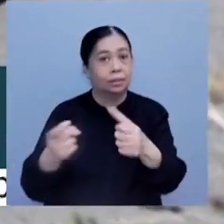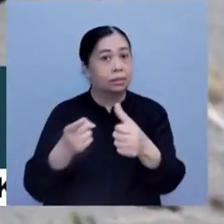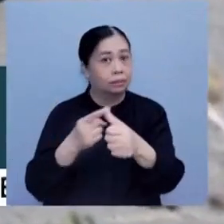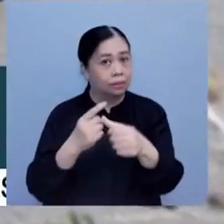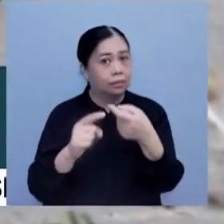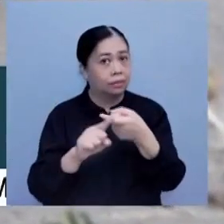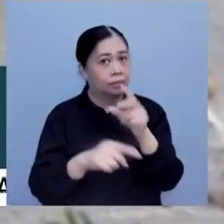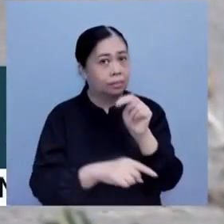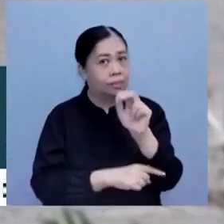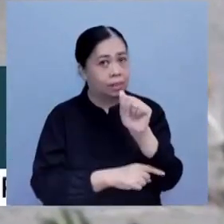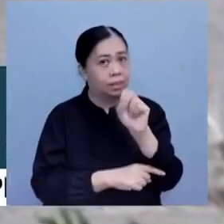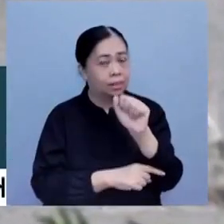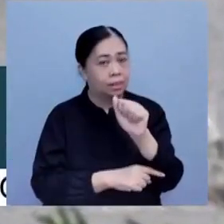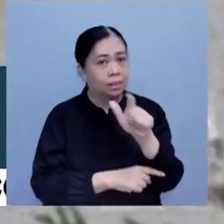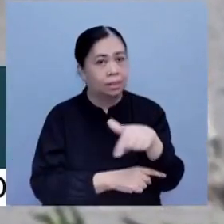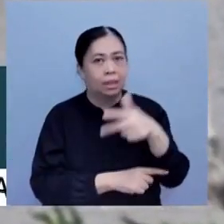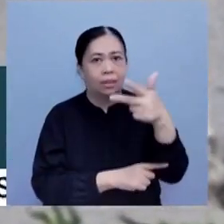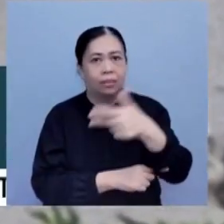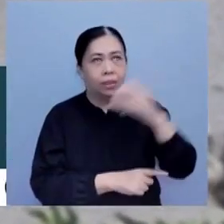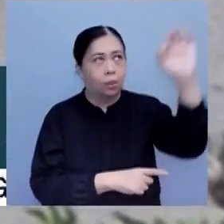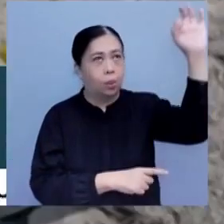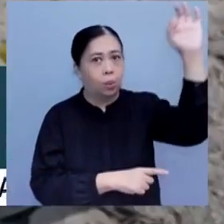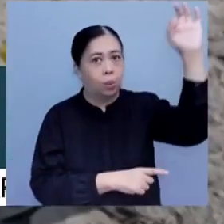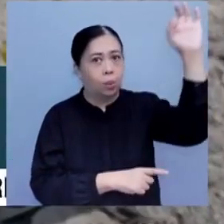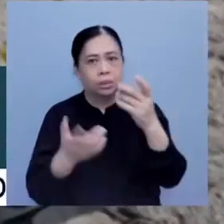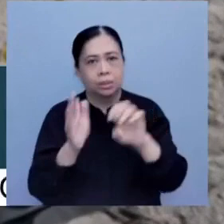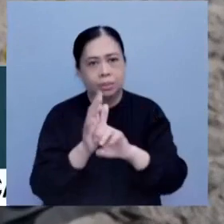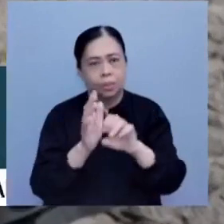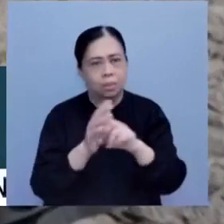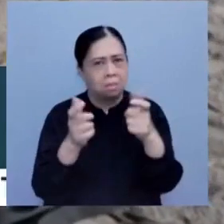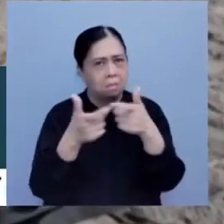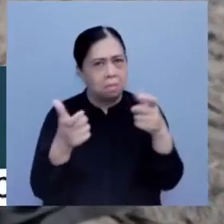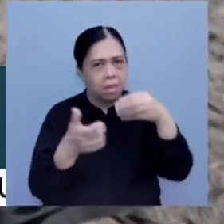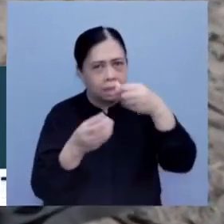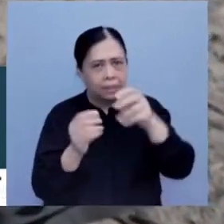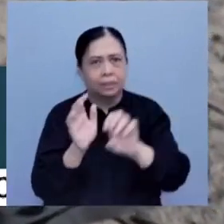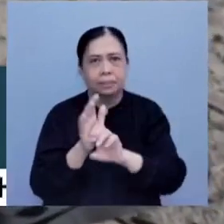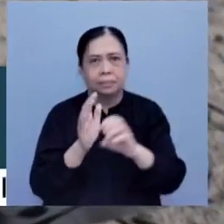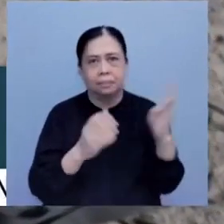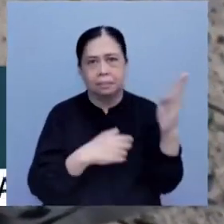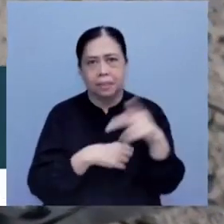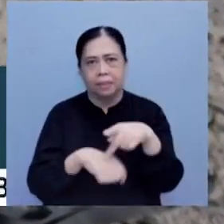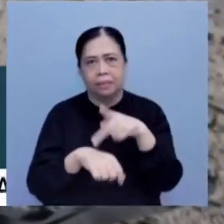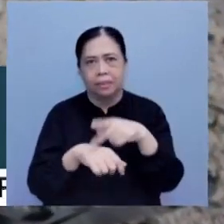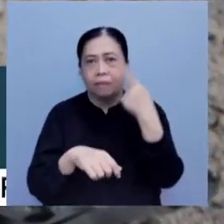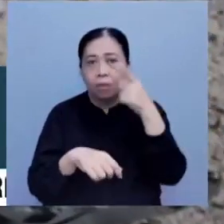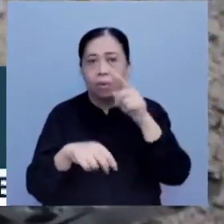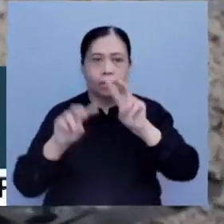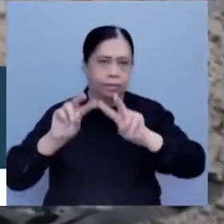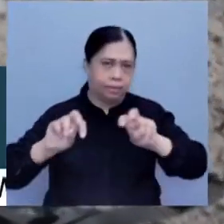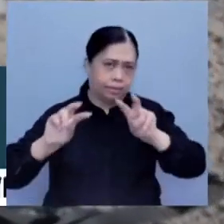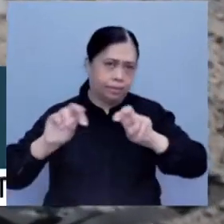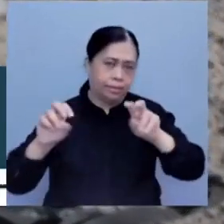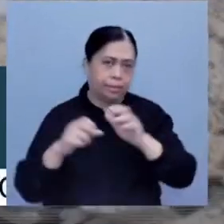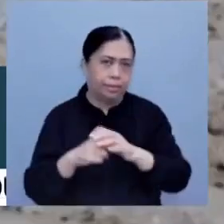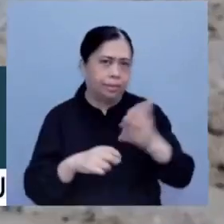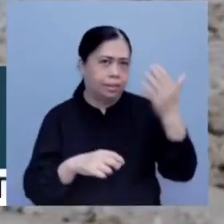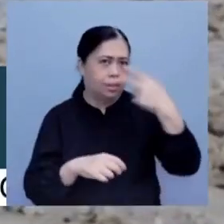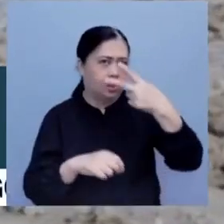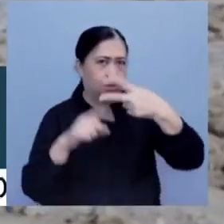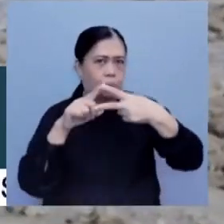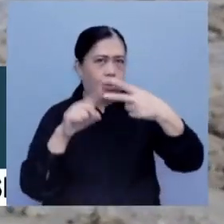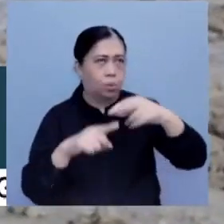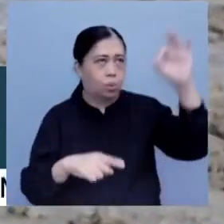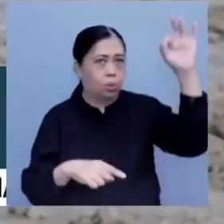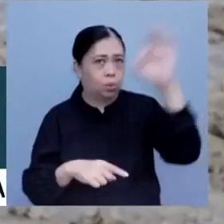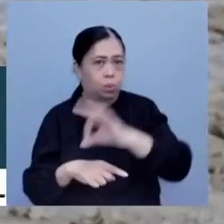It was only the third asteroid sample and by far the biggest ever returned to Earth for analysis. The previous two asteroid samples